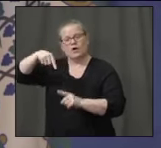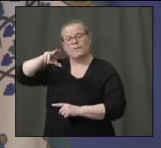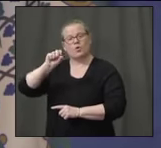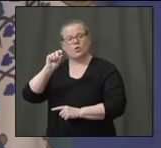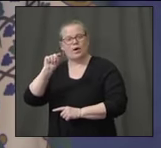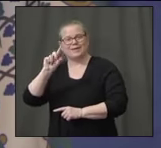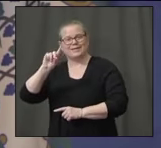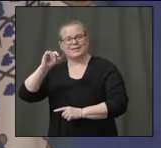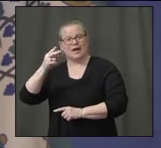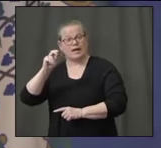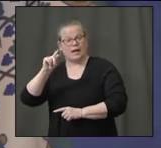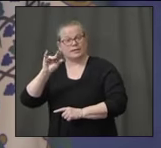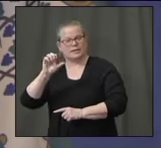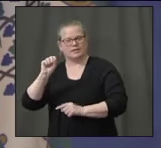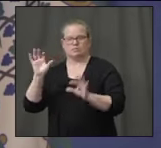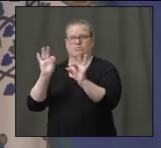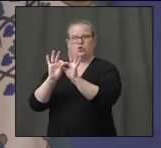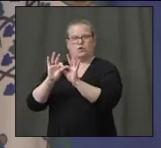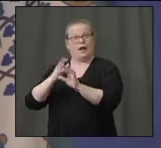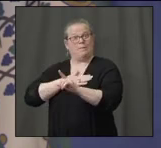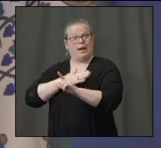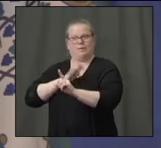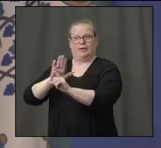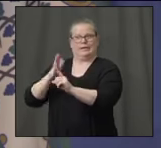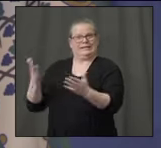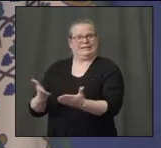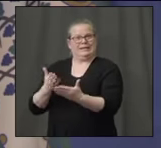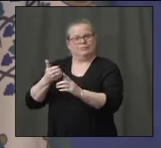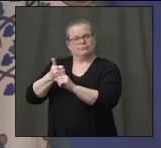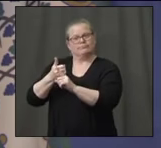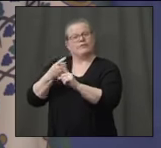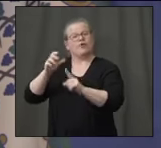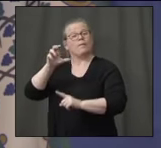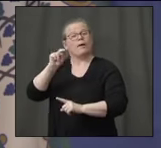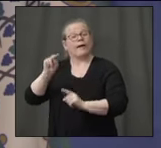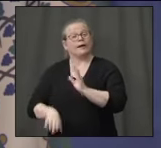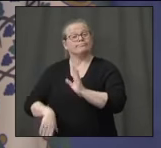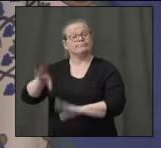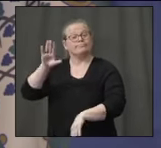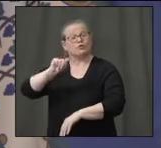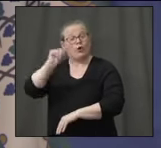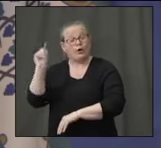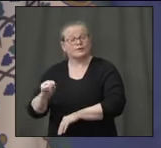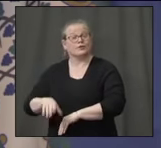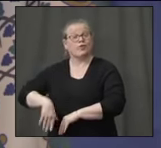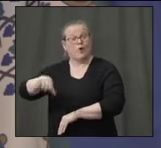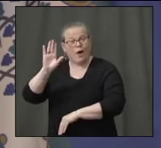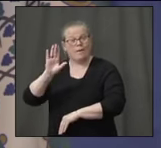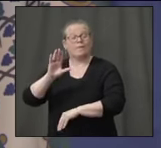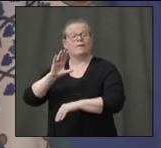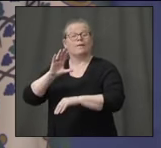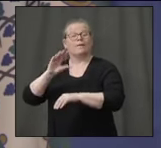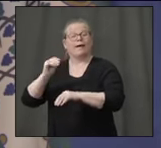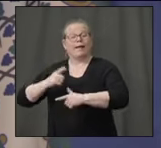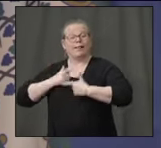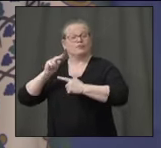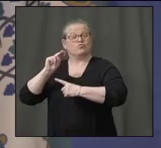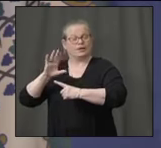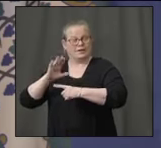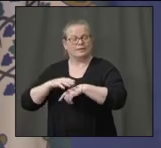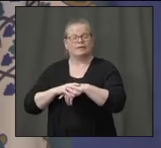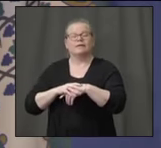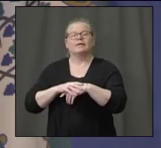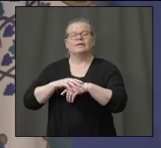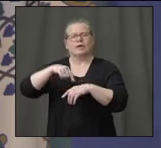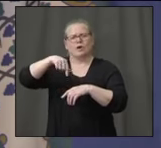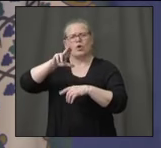I'm really proud that Steve is here because he's actually a Connecticut guy. Grew up in Torrington. His dad's from New Britain. And Quest Diagnostics is going to